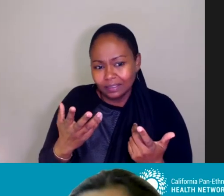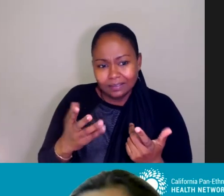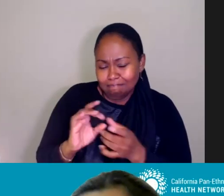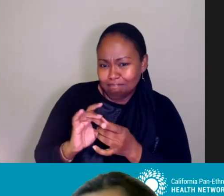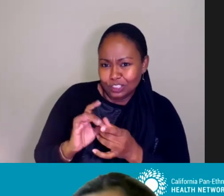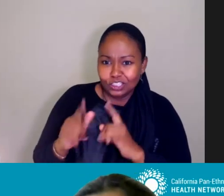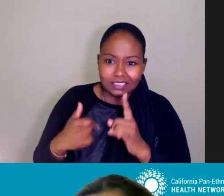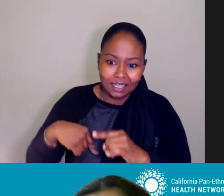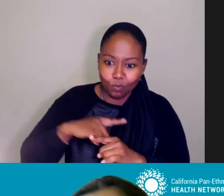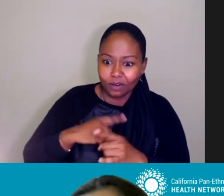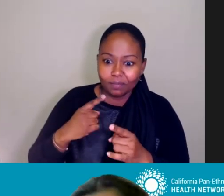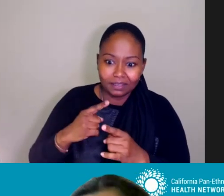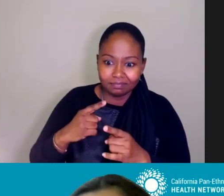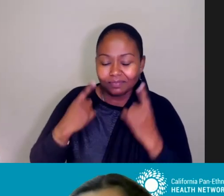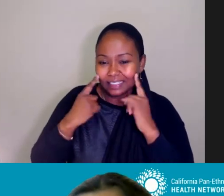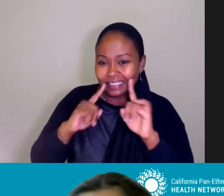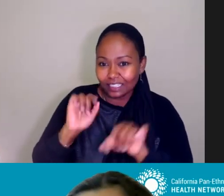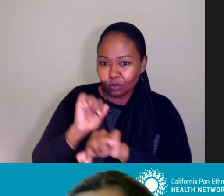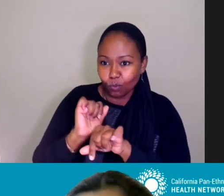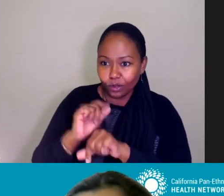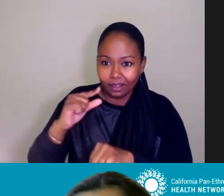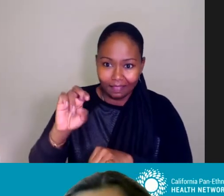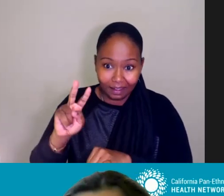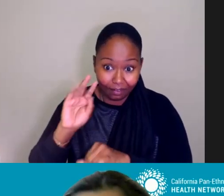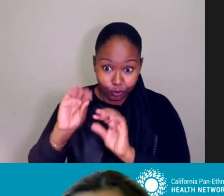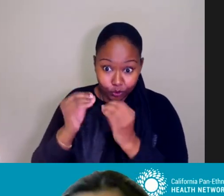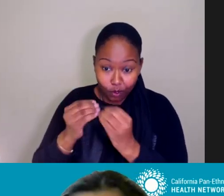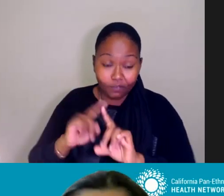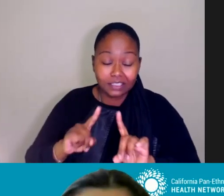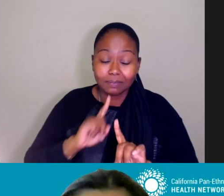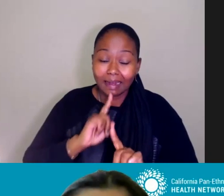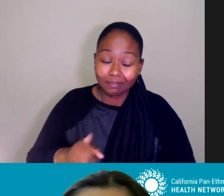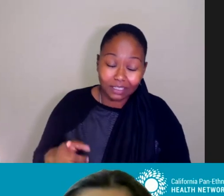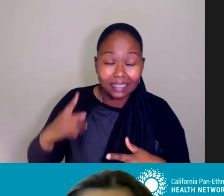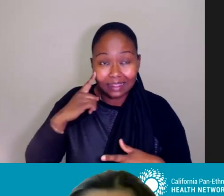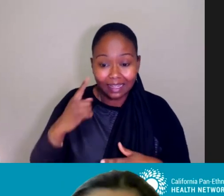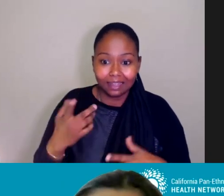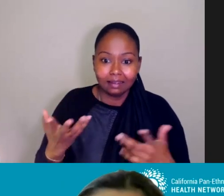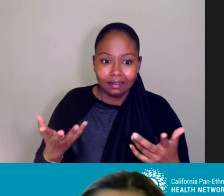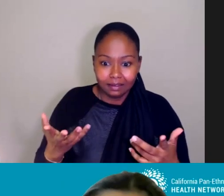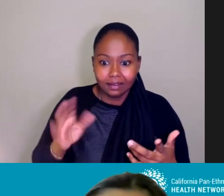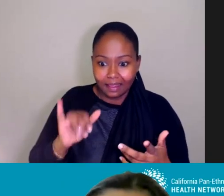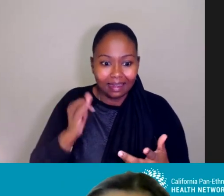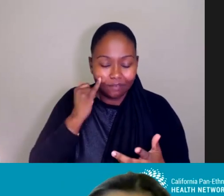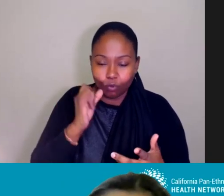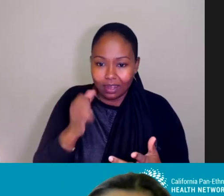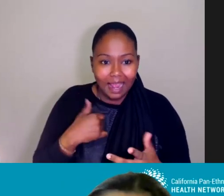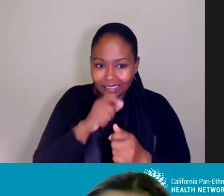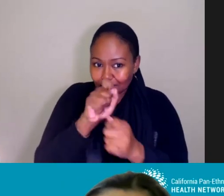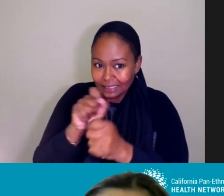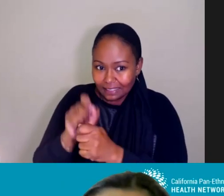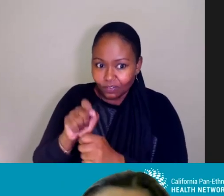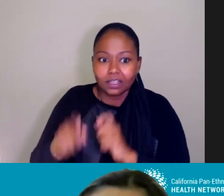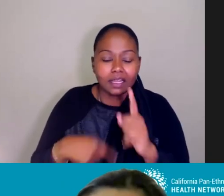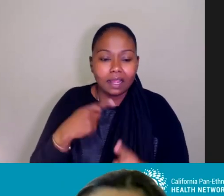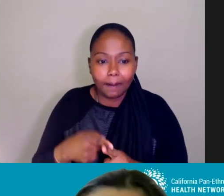your colleagues in the governor's office. But really, largely, I think we have a fear that if we are not specific about racial